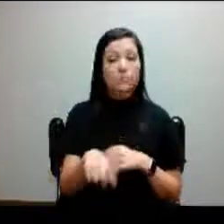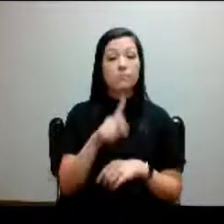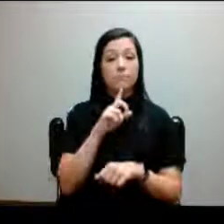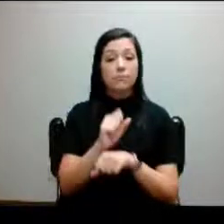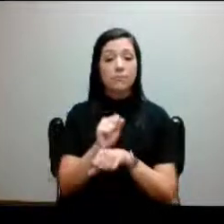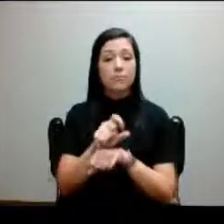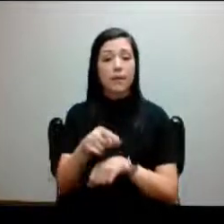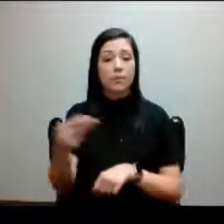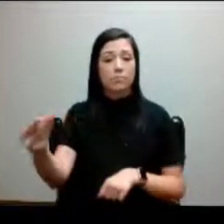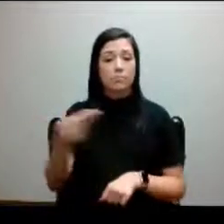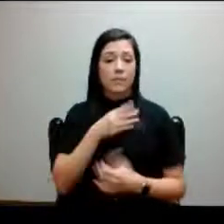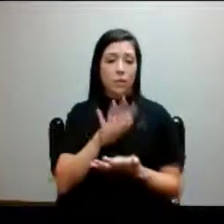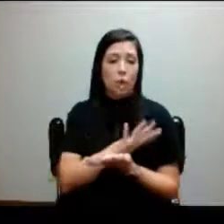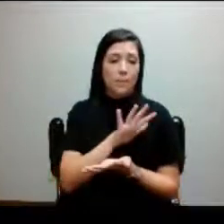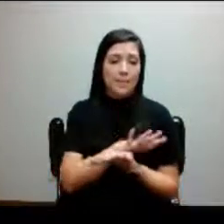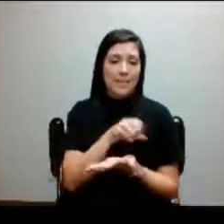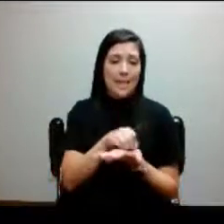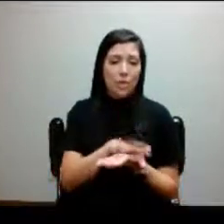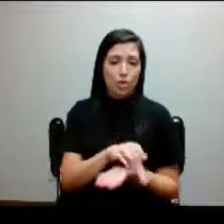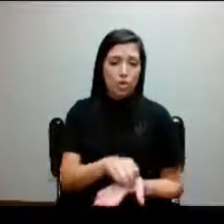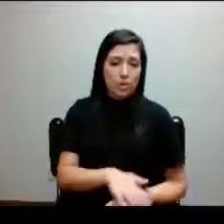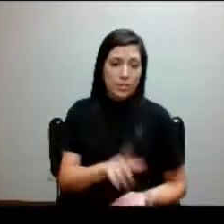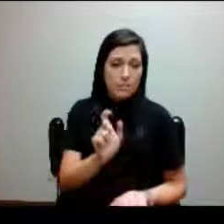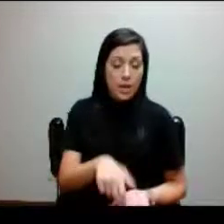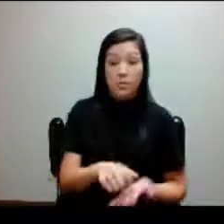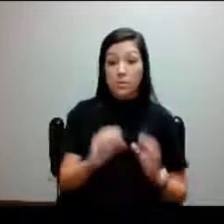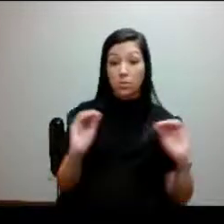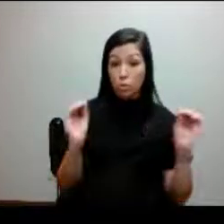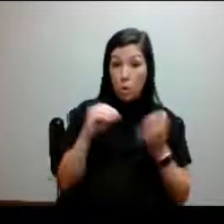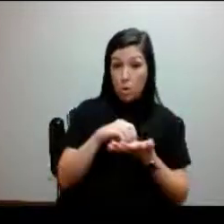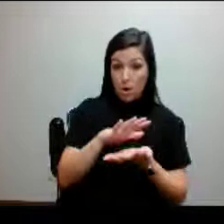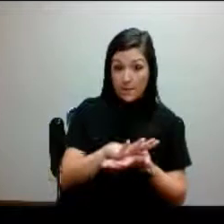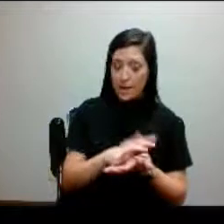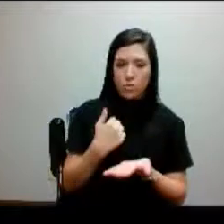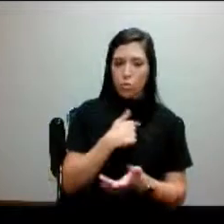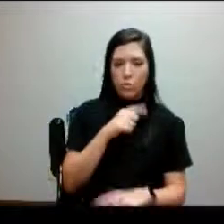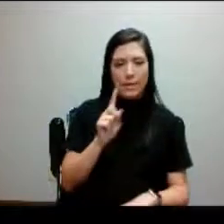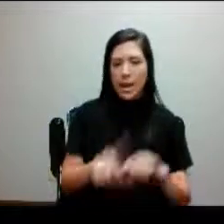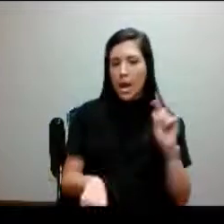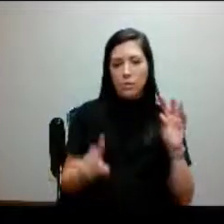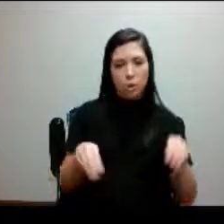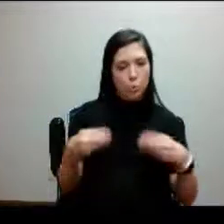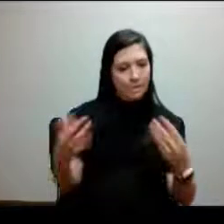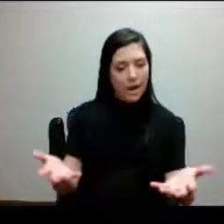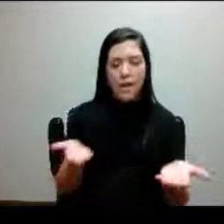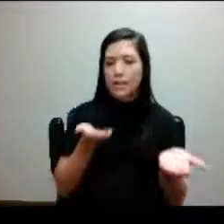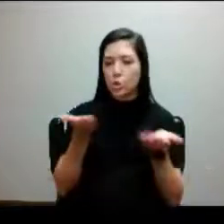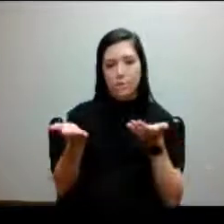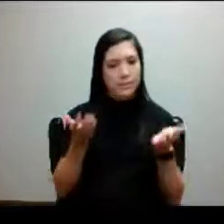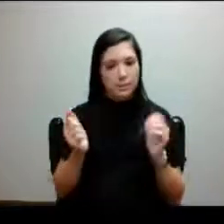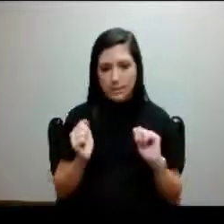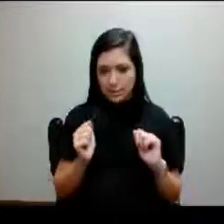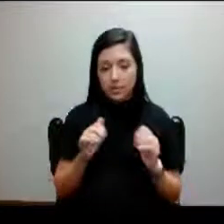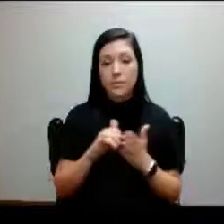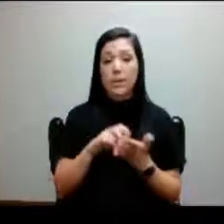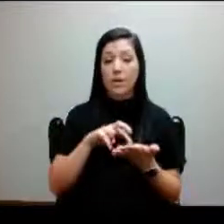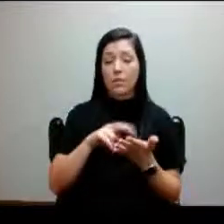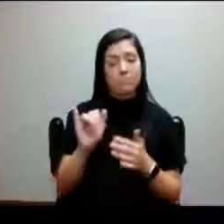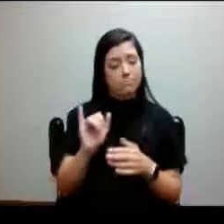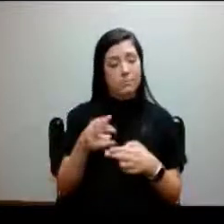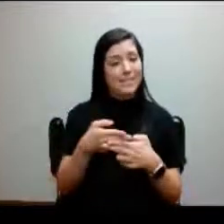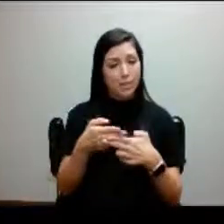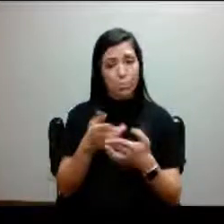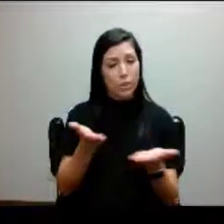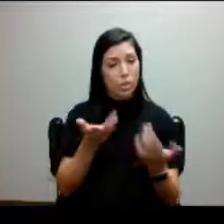documentation. Without the documentation, we are unable to provide services that includes temporary services.